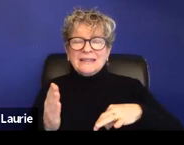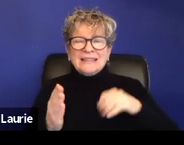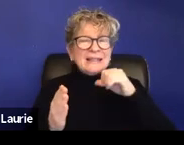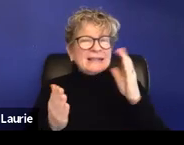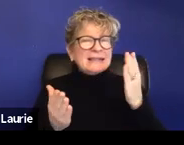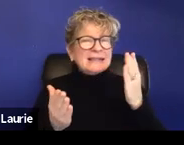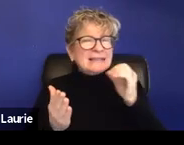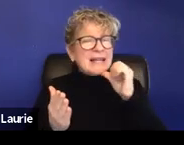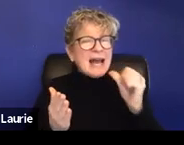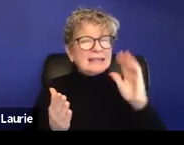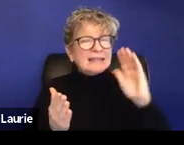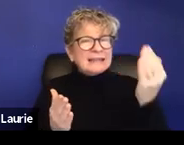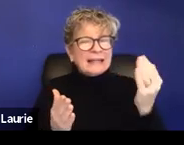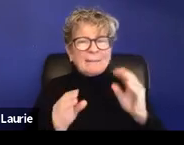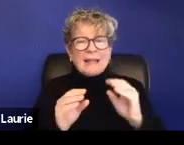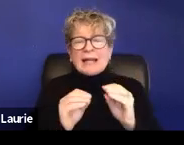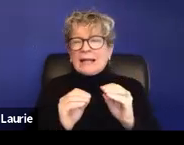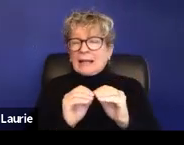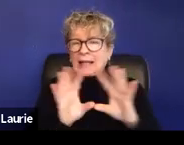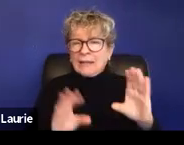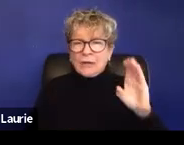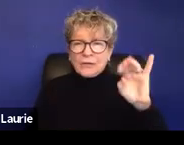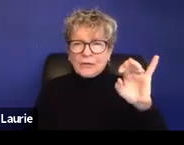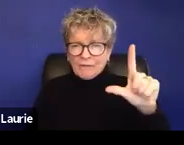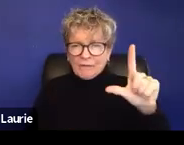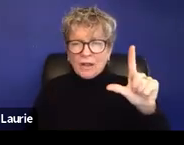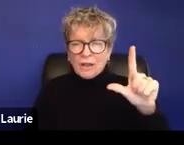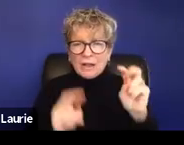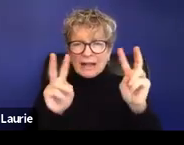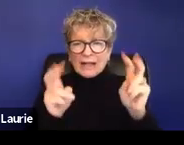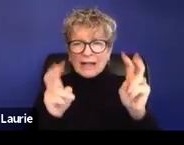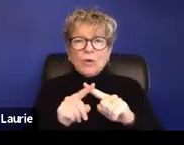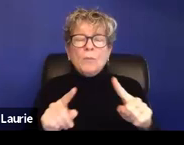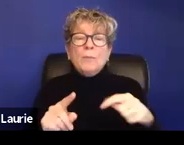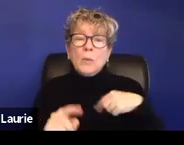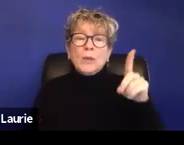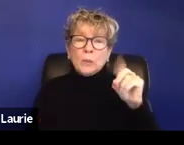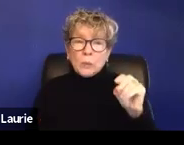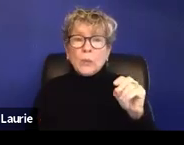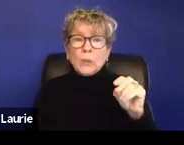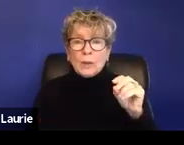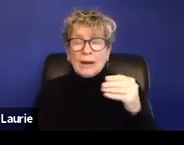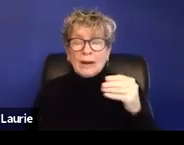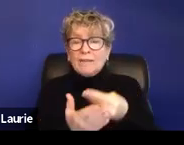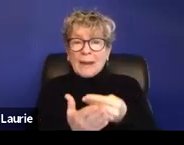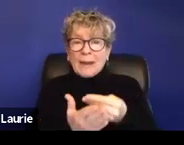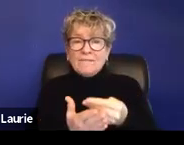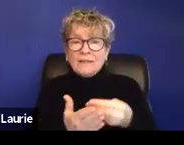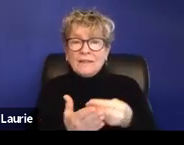but we actually do end up working on a lot of financial and benefits related issues related to survivors.